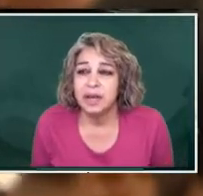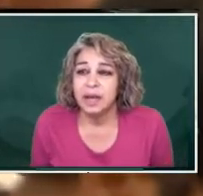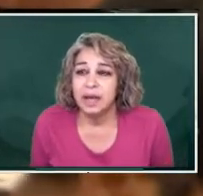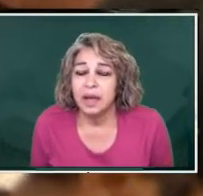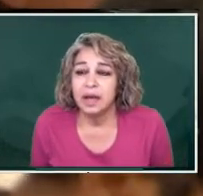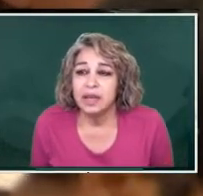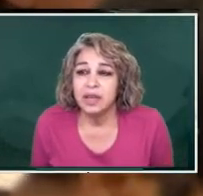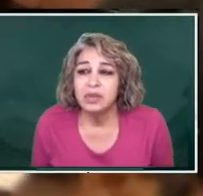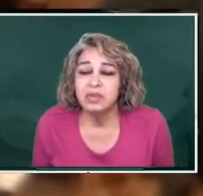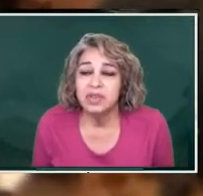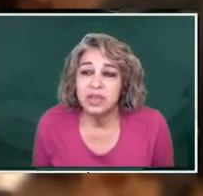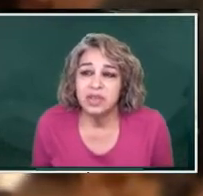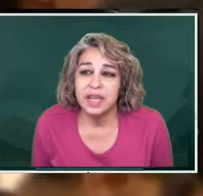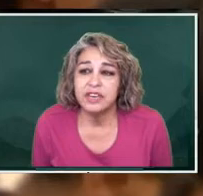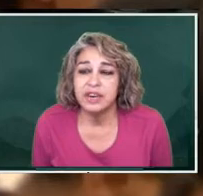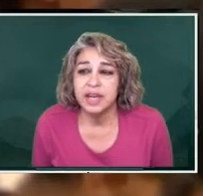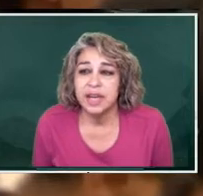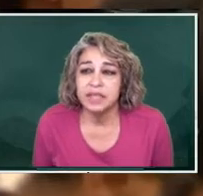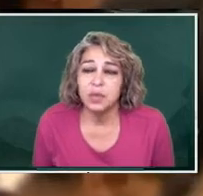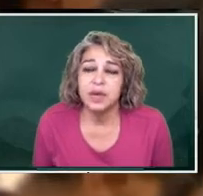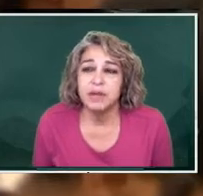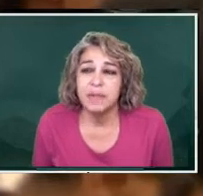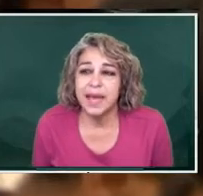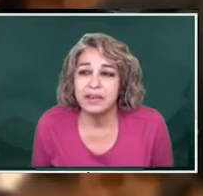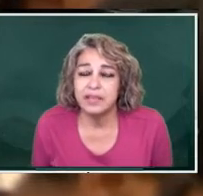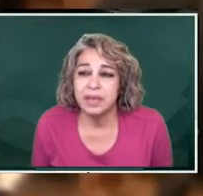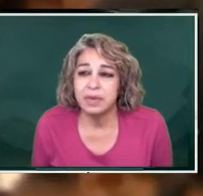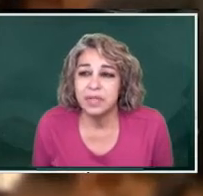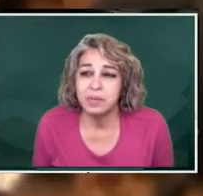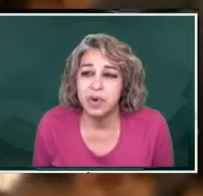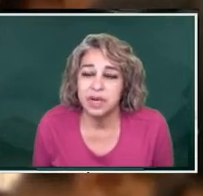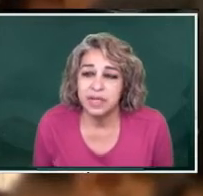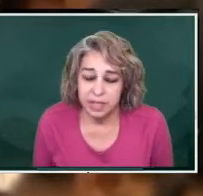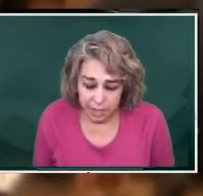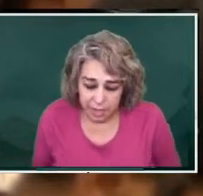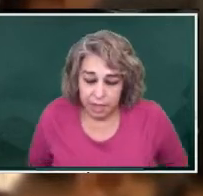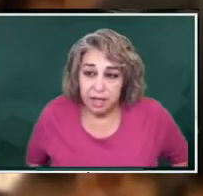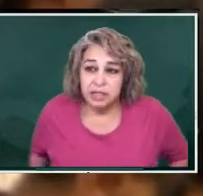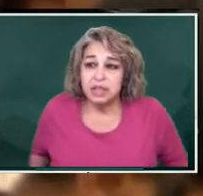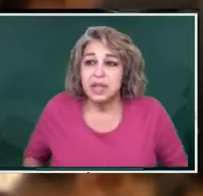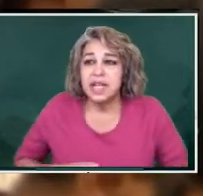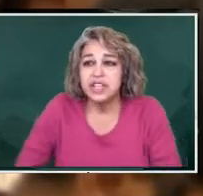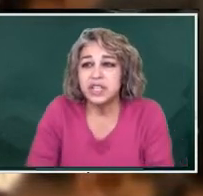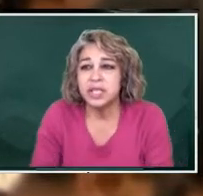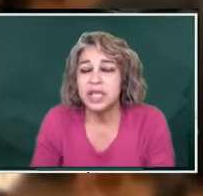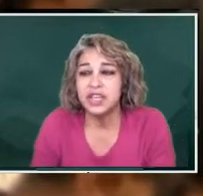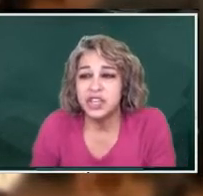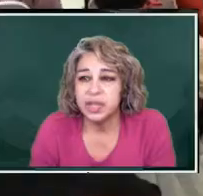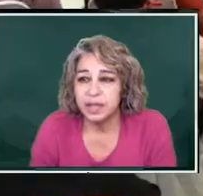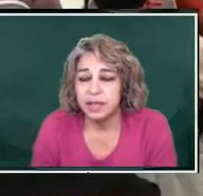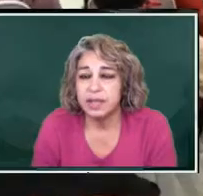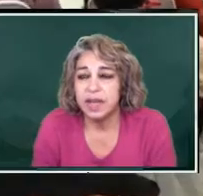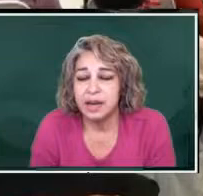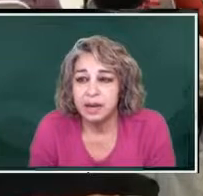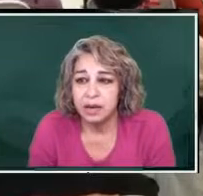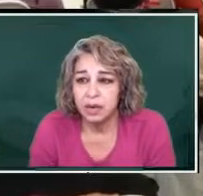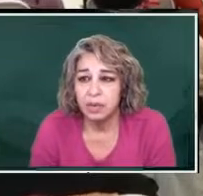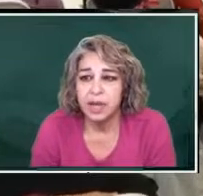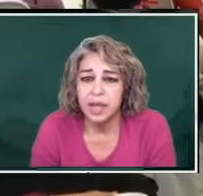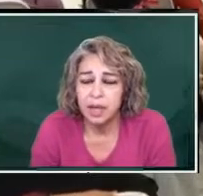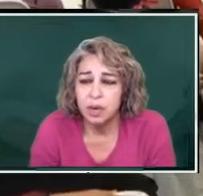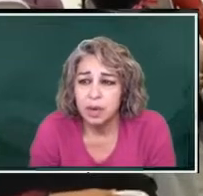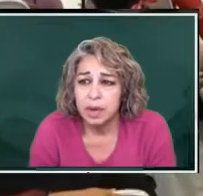said you took internet as one of the matters that was important. So the legislation that